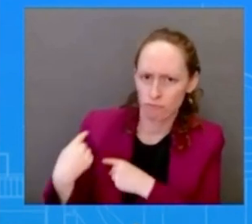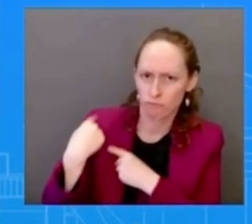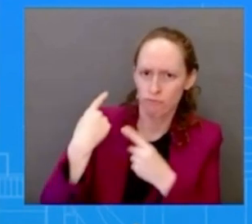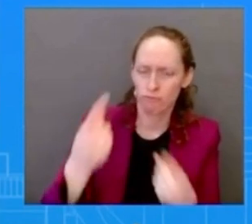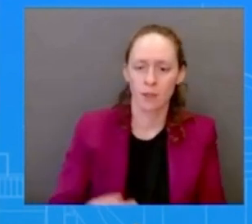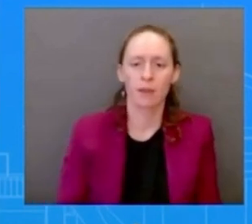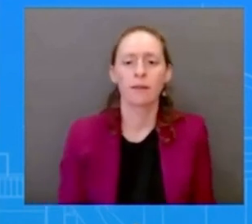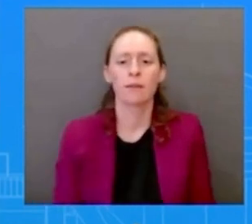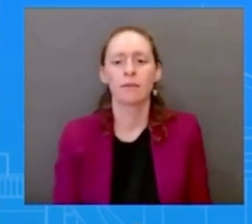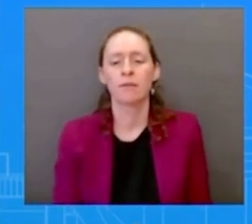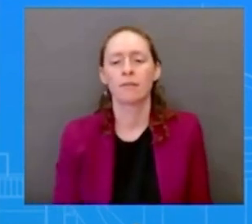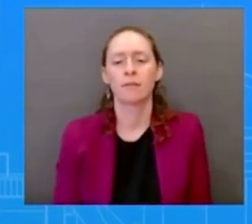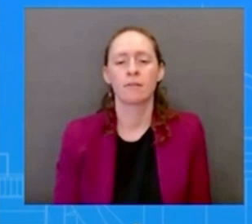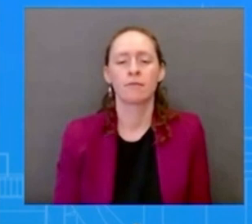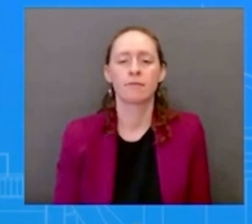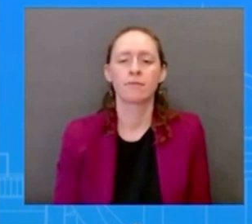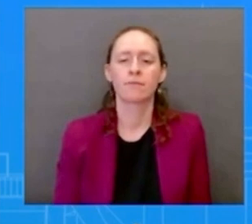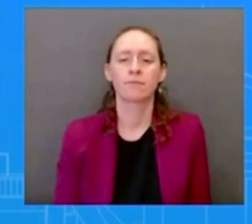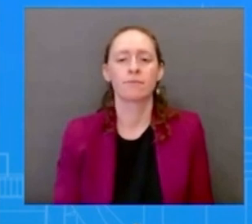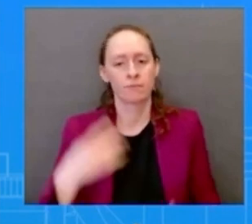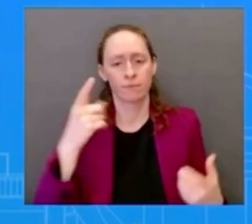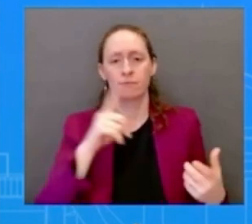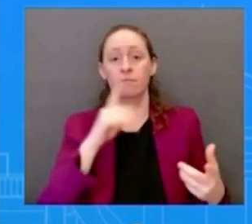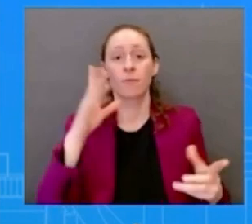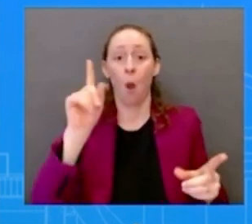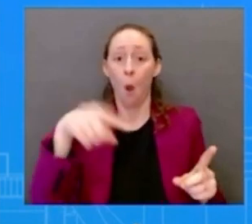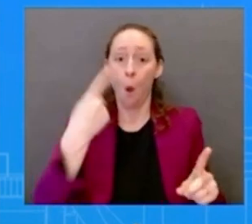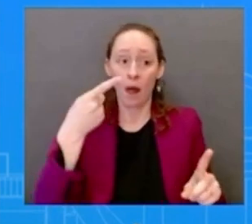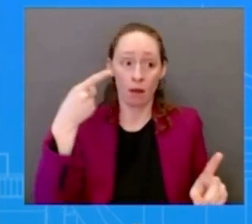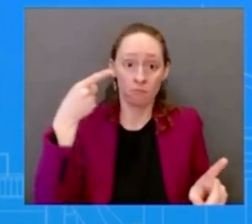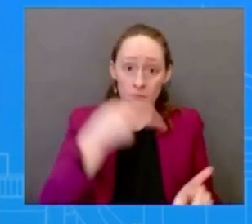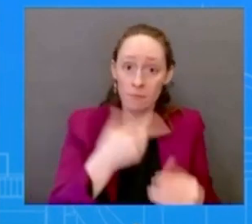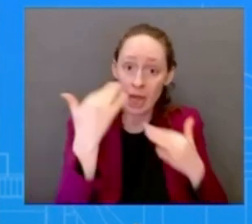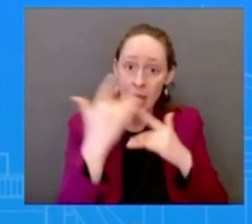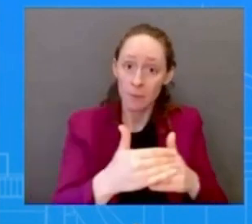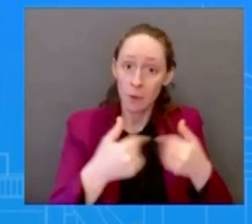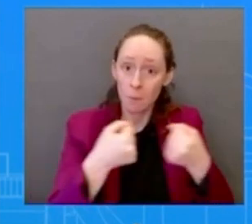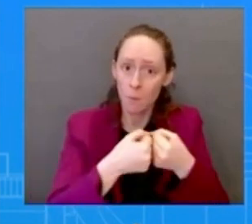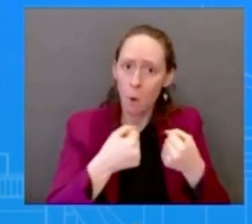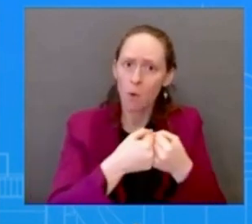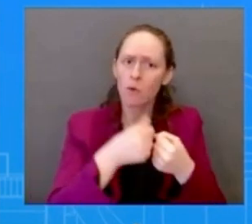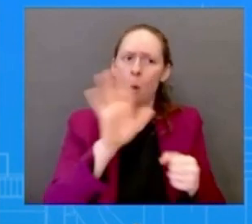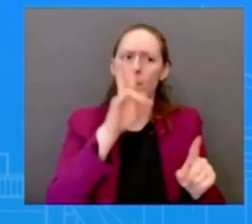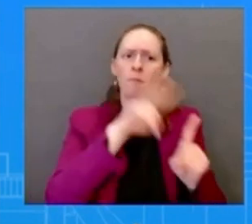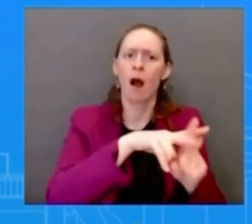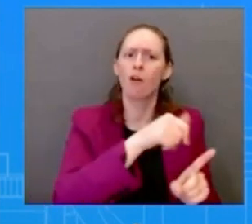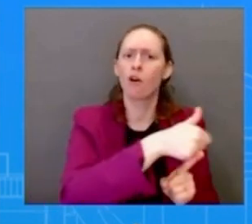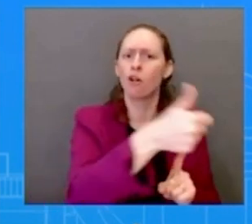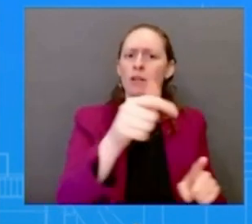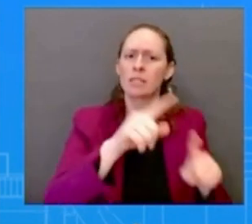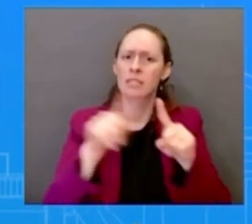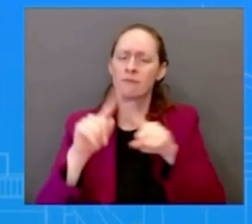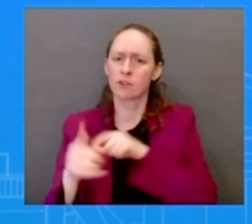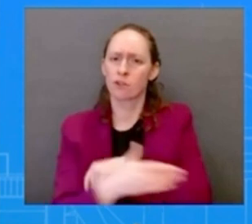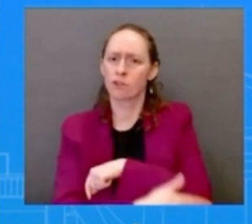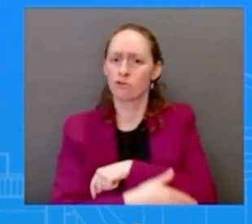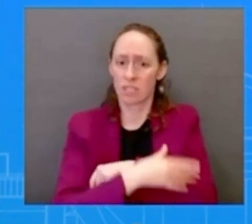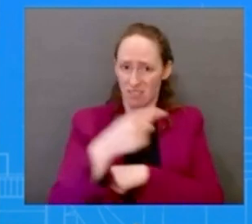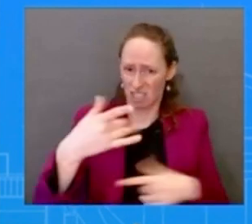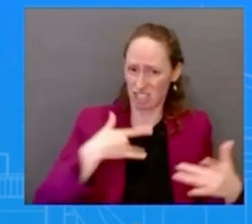yeah so as we as you know that parole program that we put into place is working uh it's working uh the